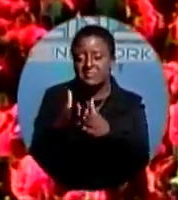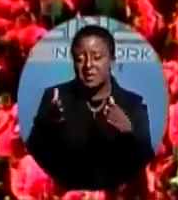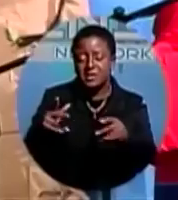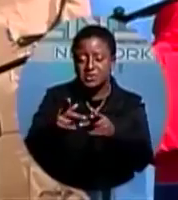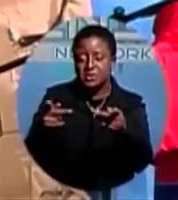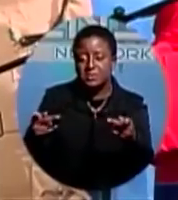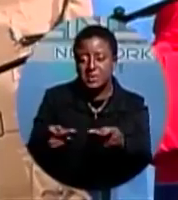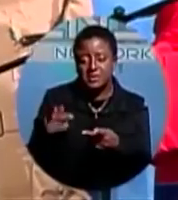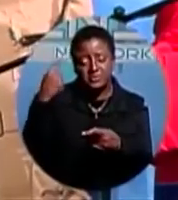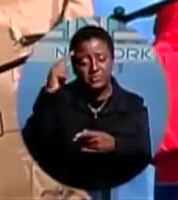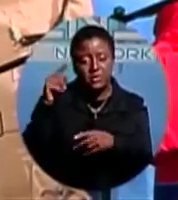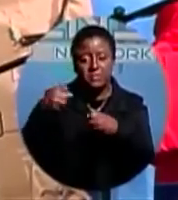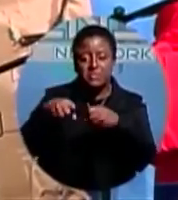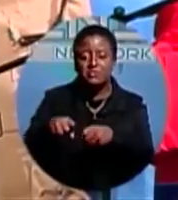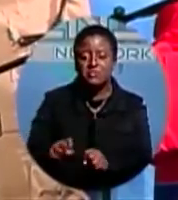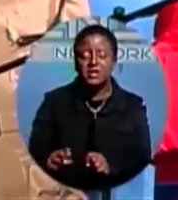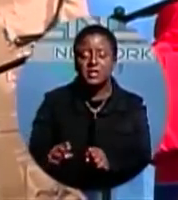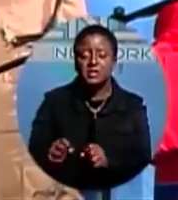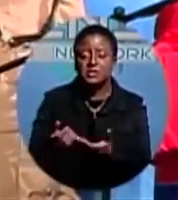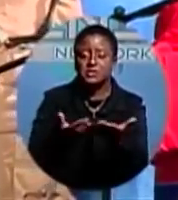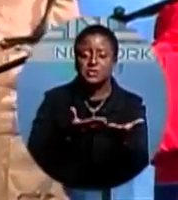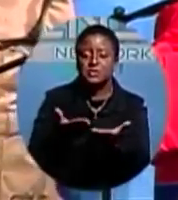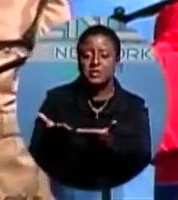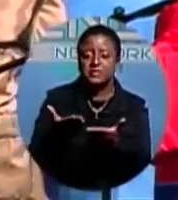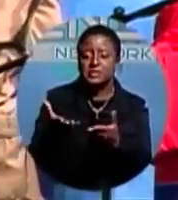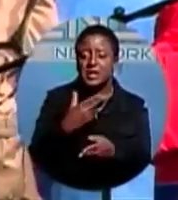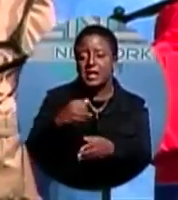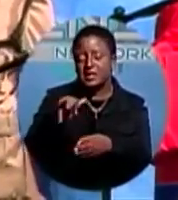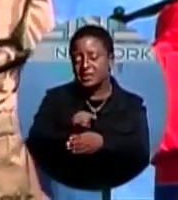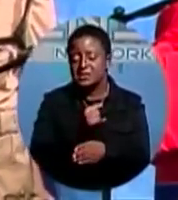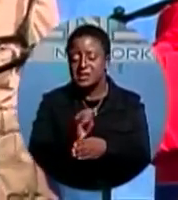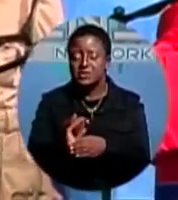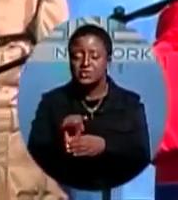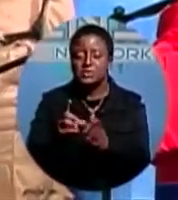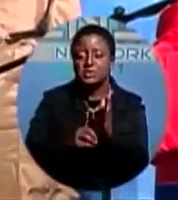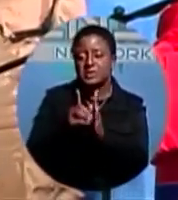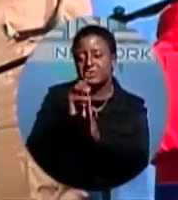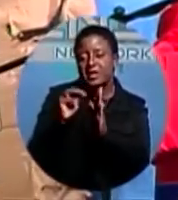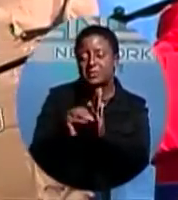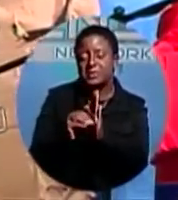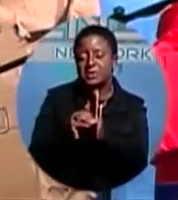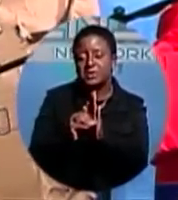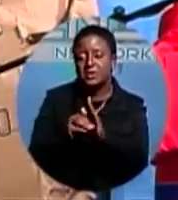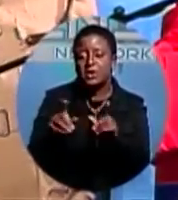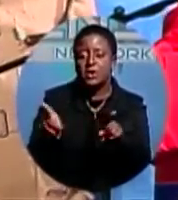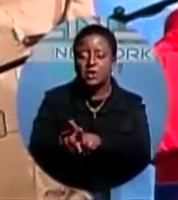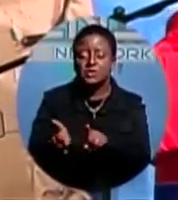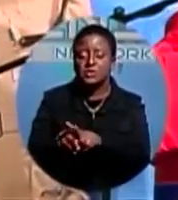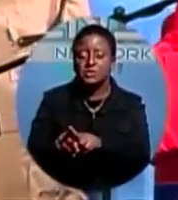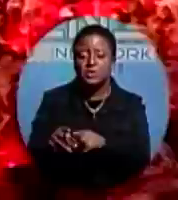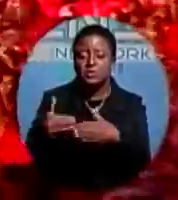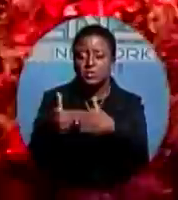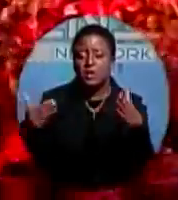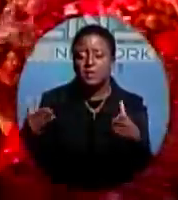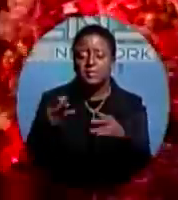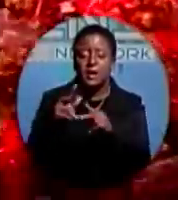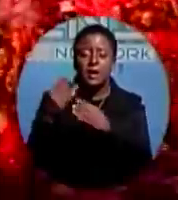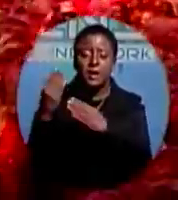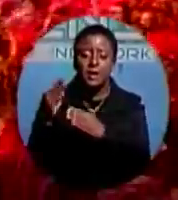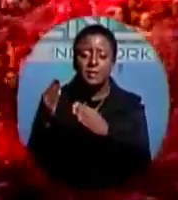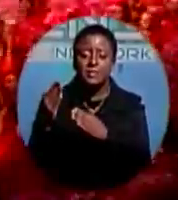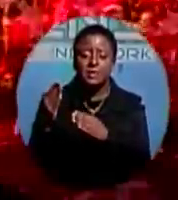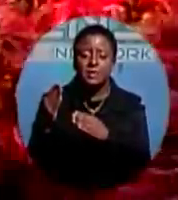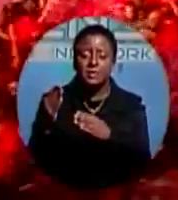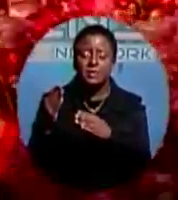services and industrial development. Also a major logistics venture for the island, the nation's second city would also feature prominently on the